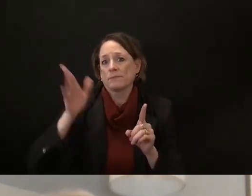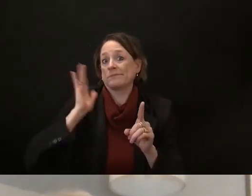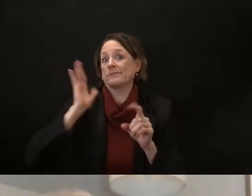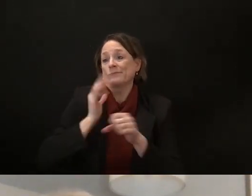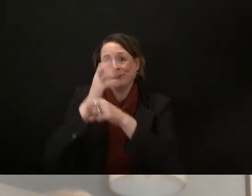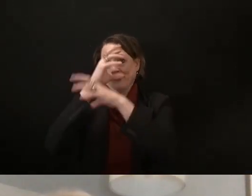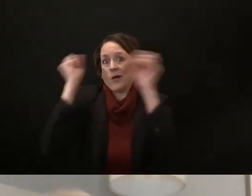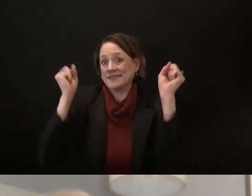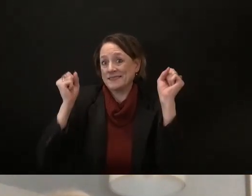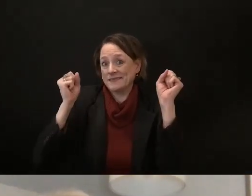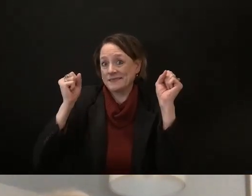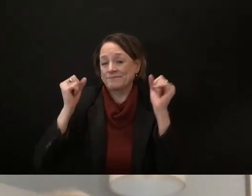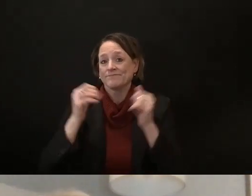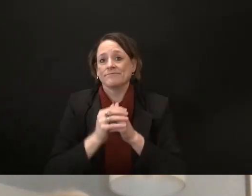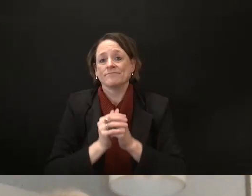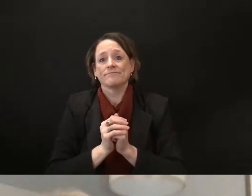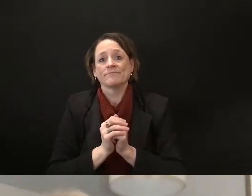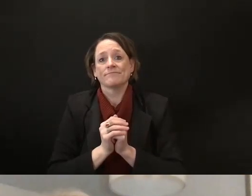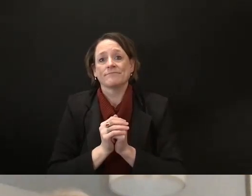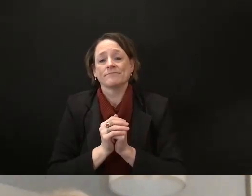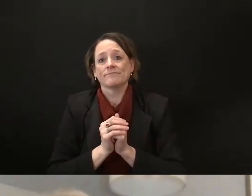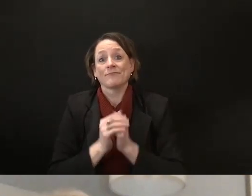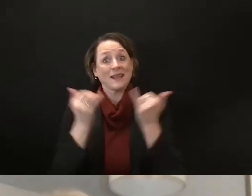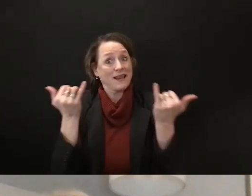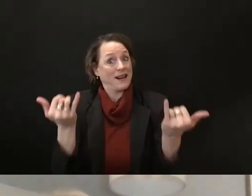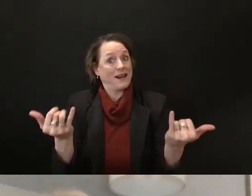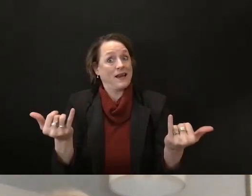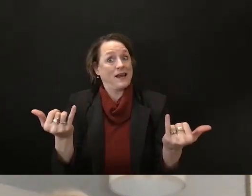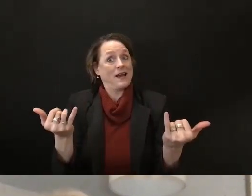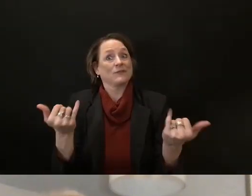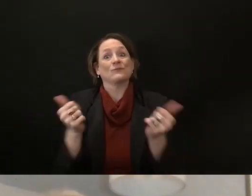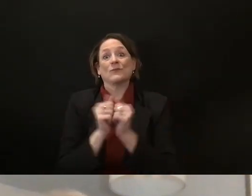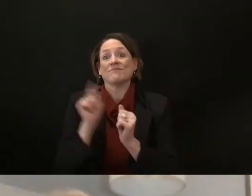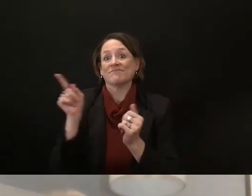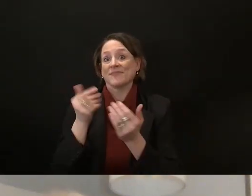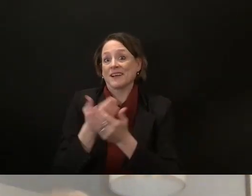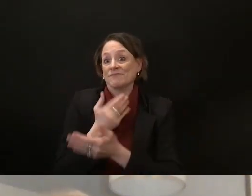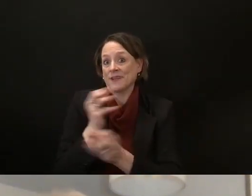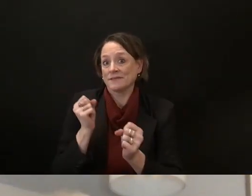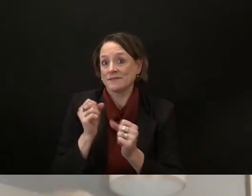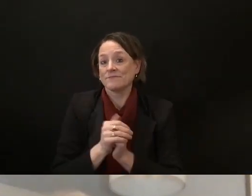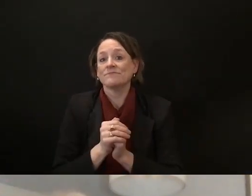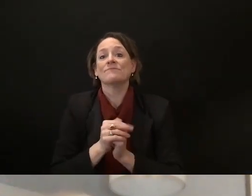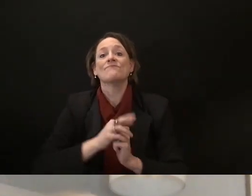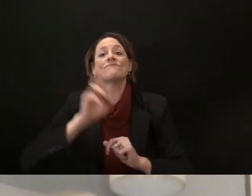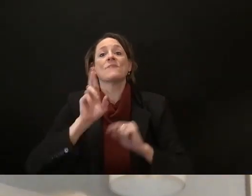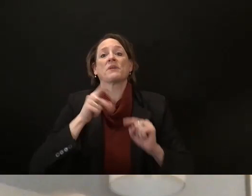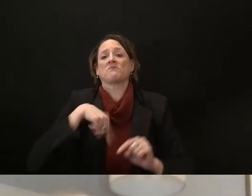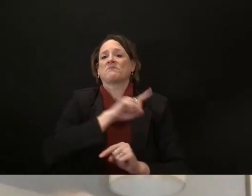republicans are actually putting themselves further to the right of donald trump and national republicans and saying that there is no